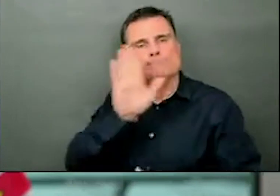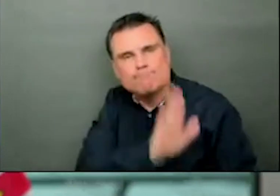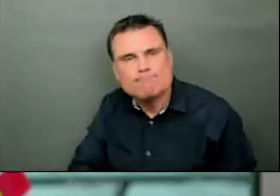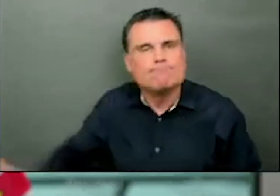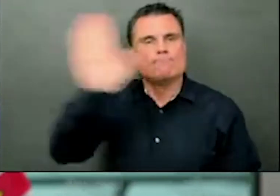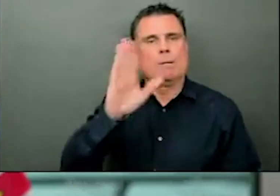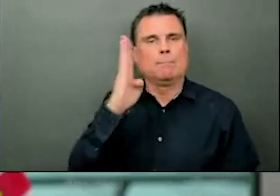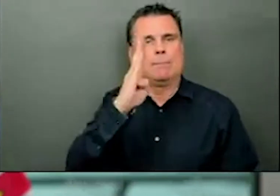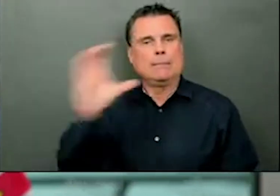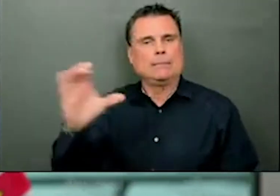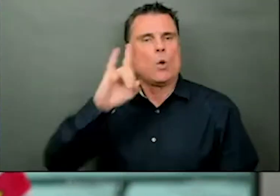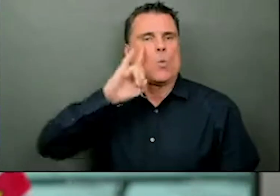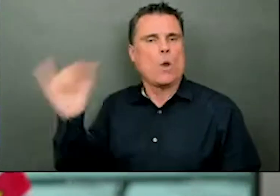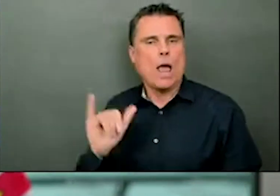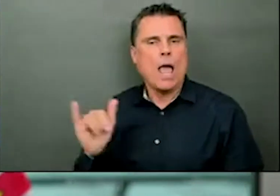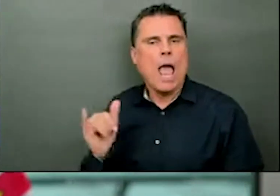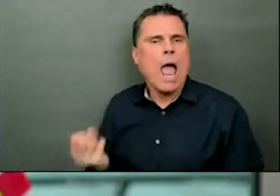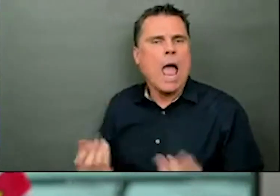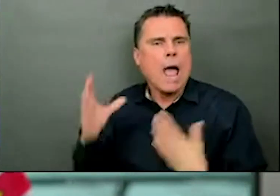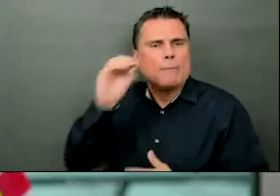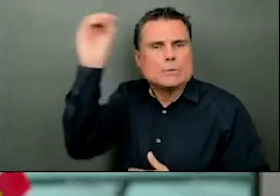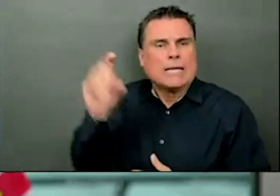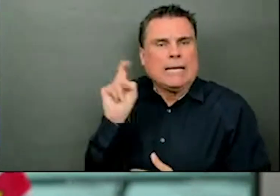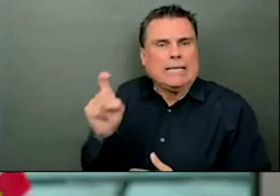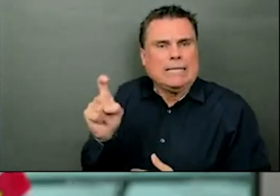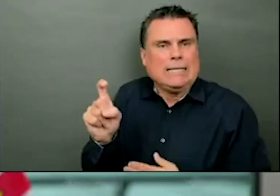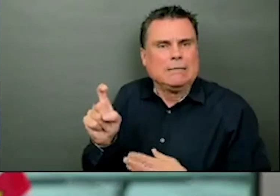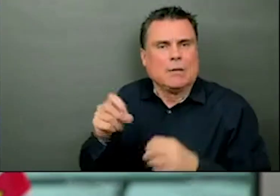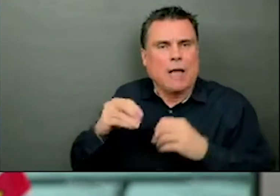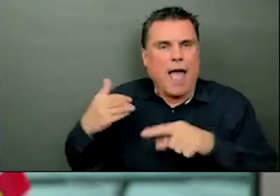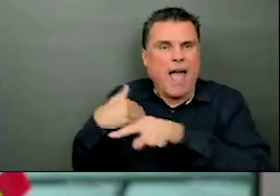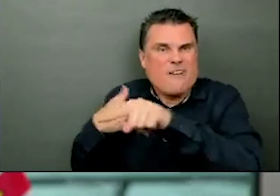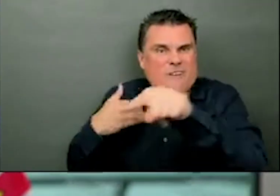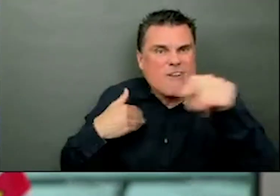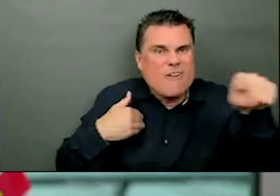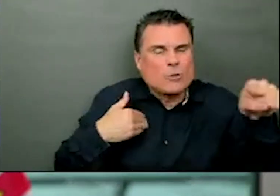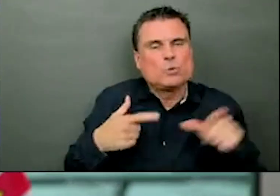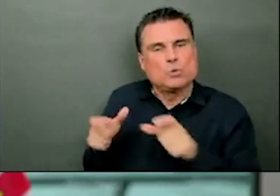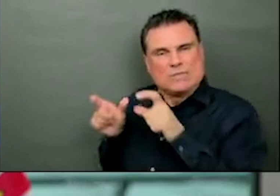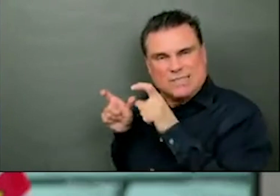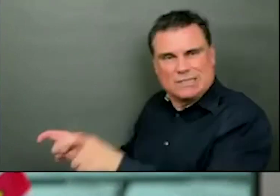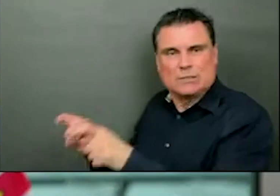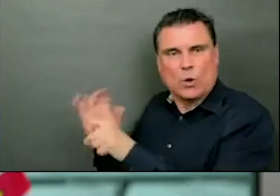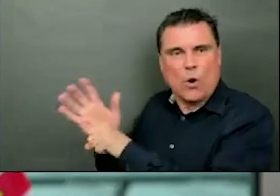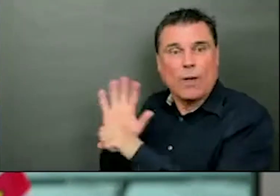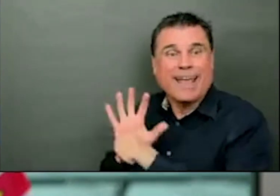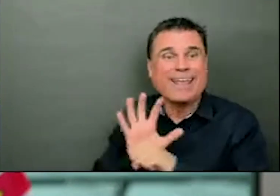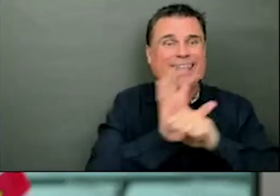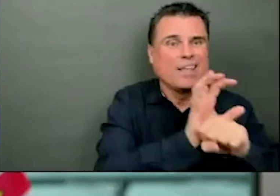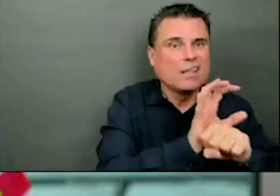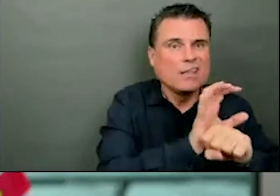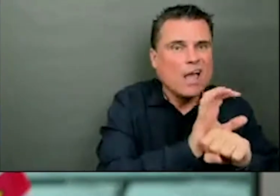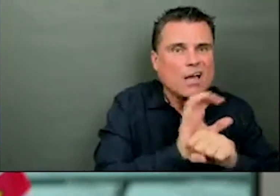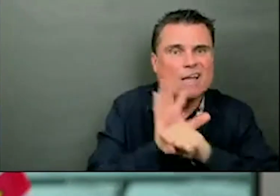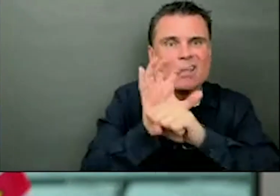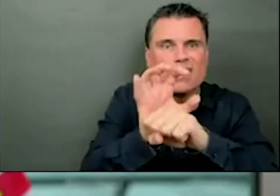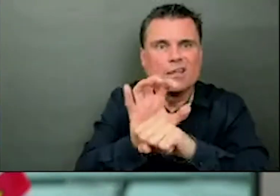Yes, and as a follow-up about the one COVID or sorry, the one variant of concern from Nigeria,